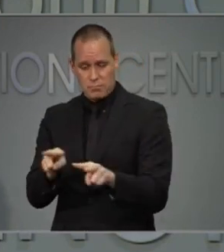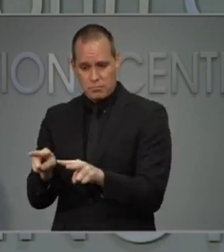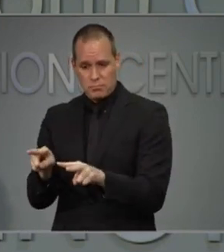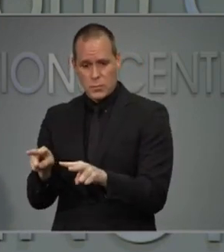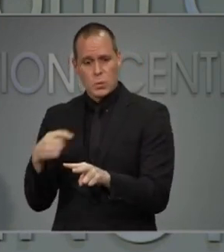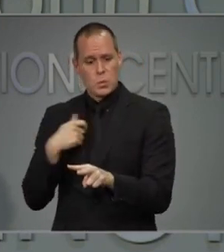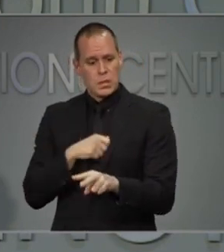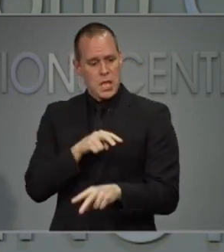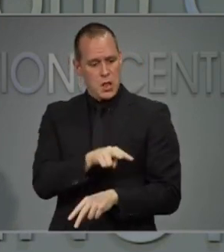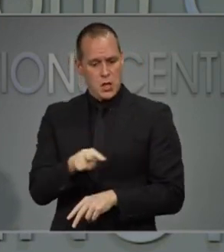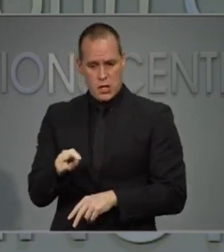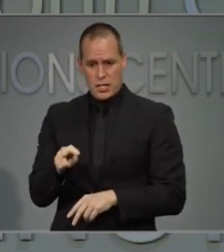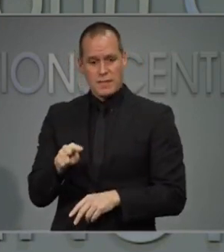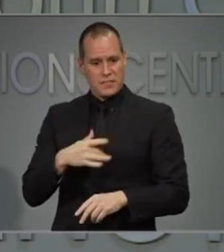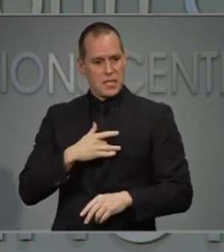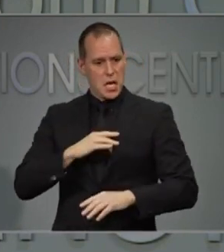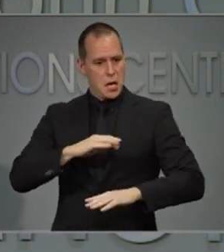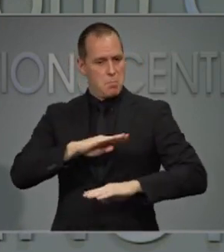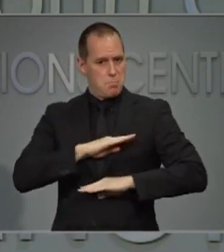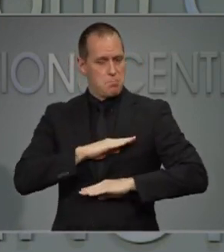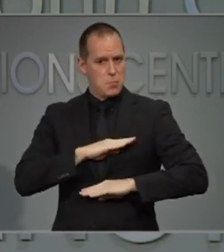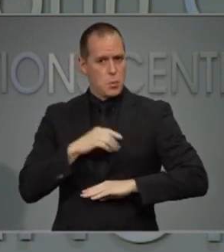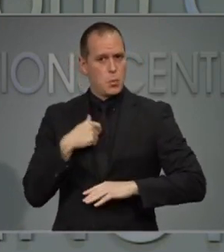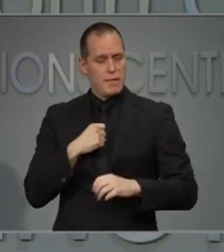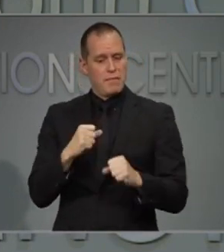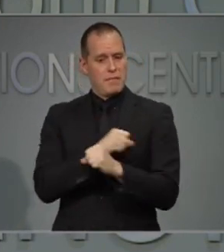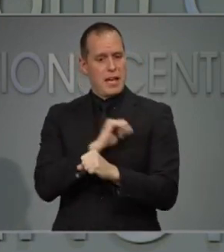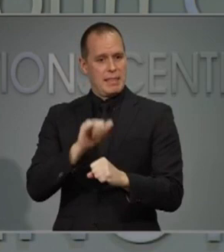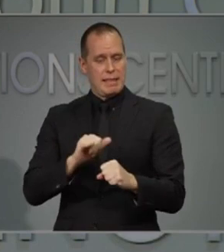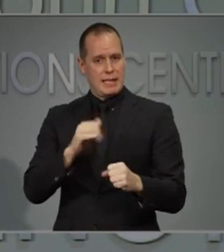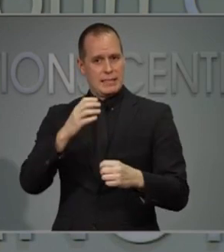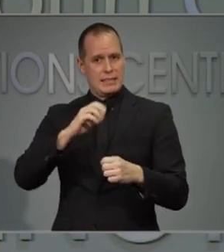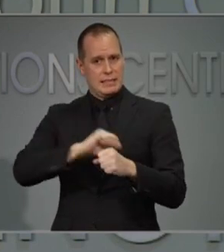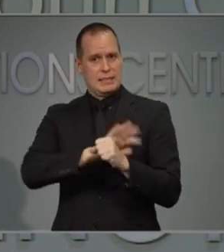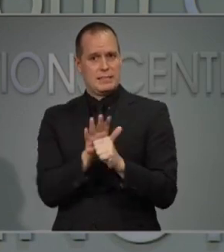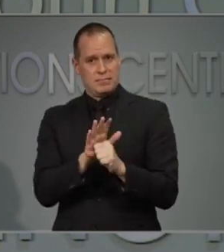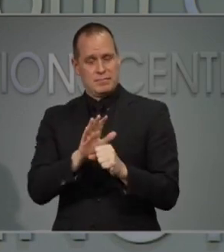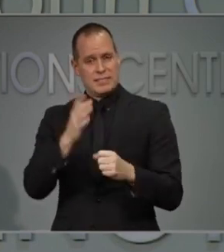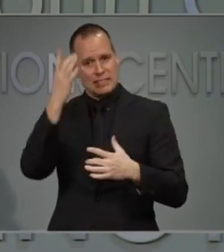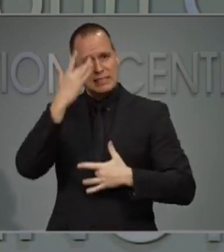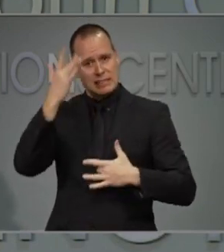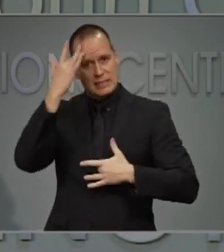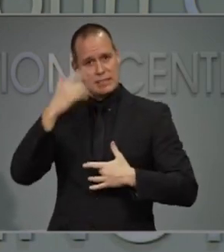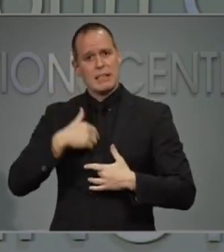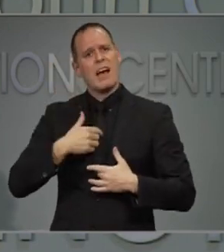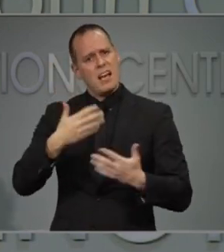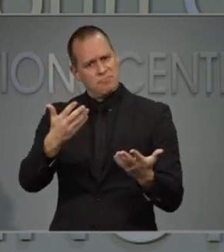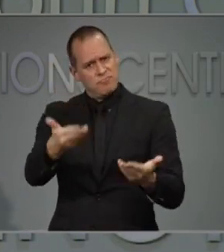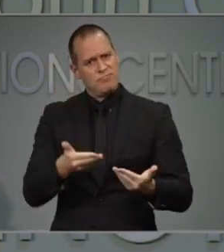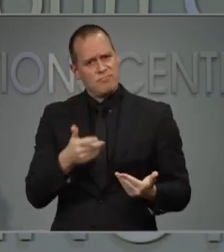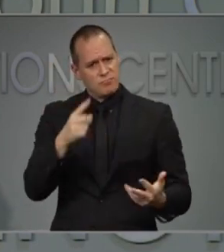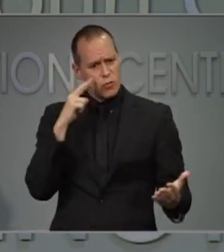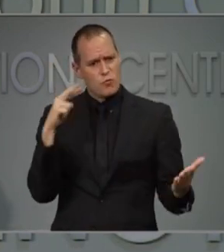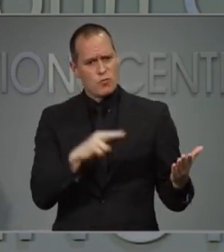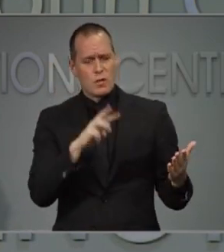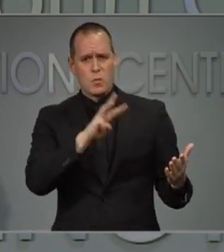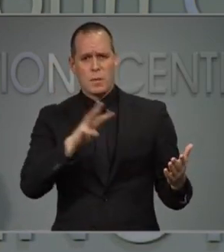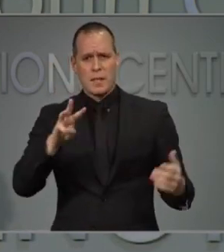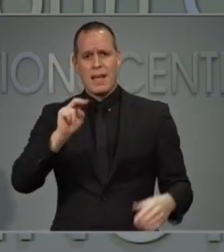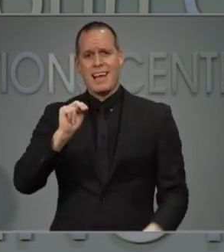fight to slow this disease. I invite you to see this data for yourself at NC.gov